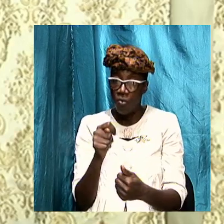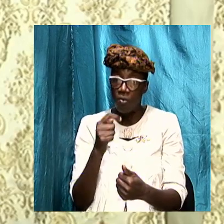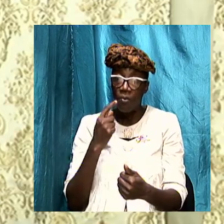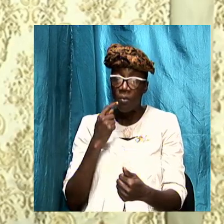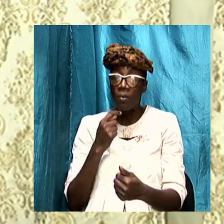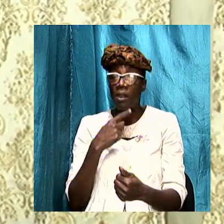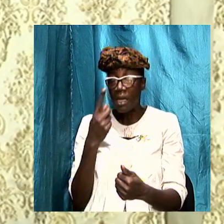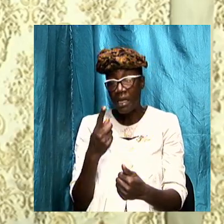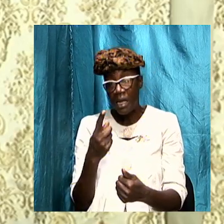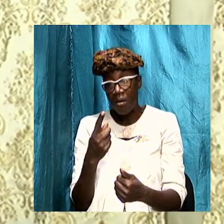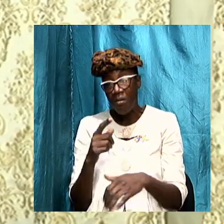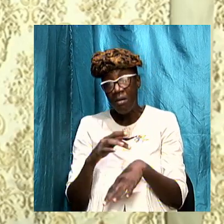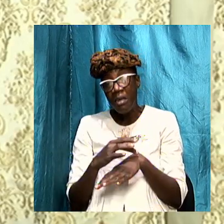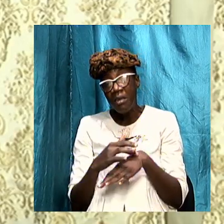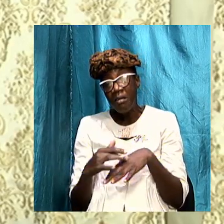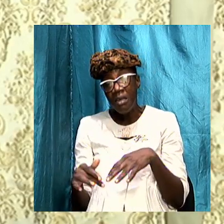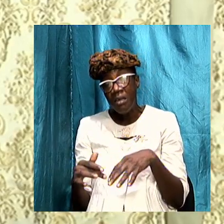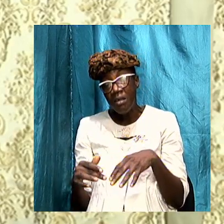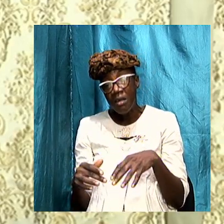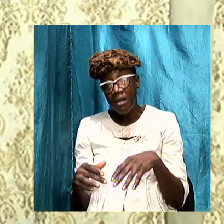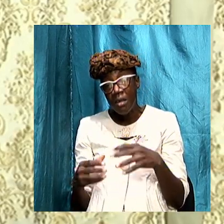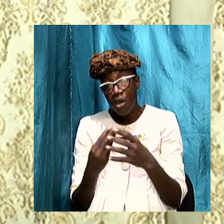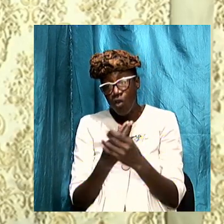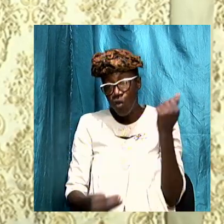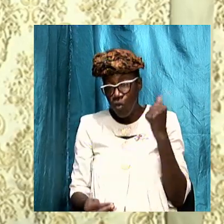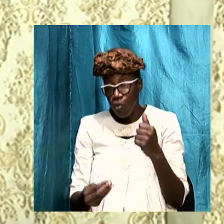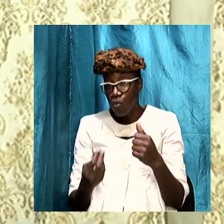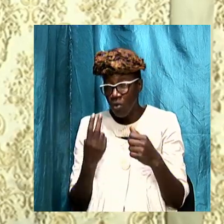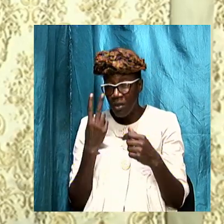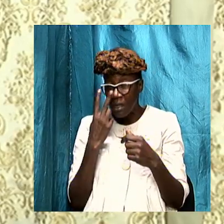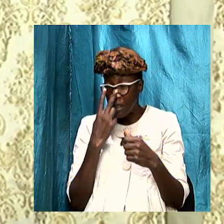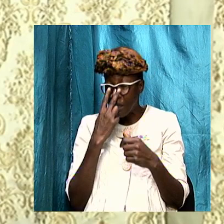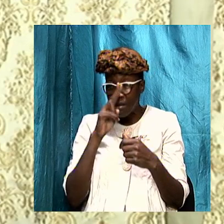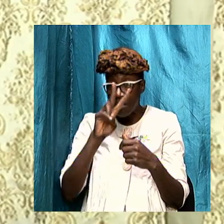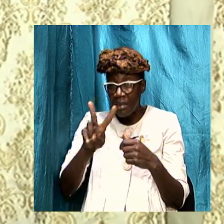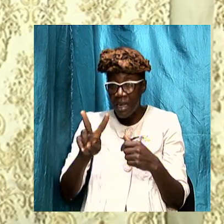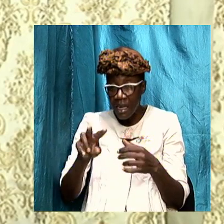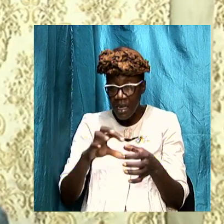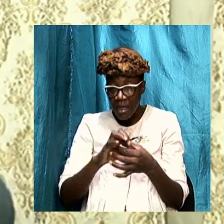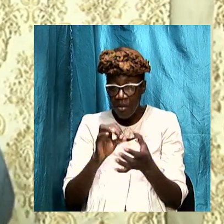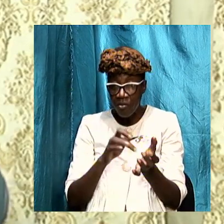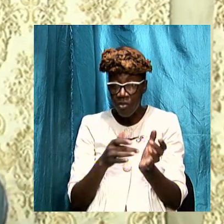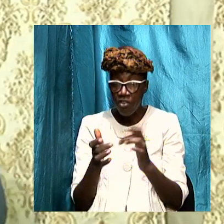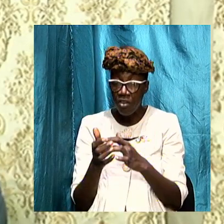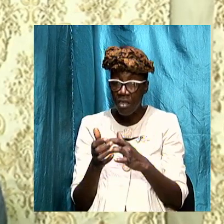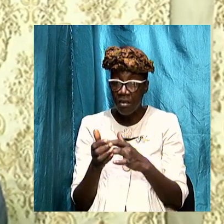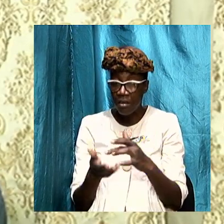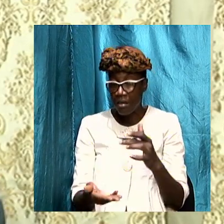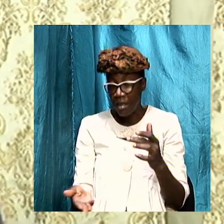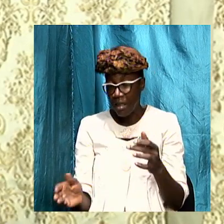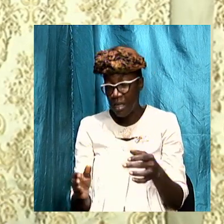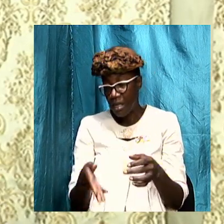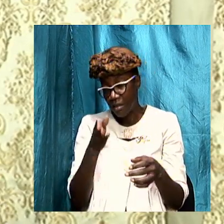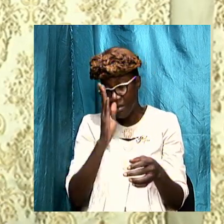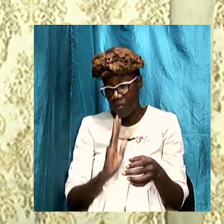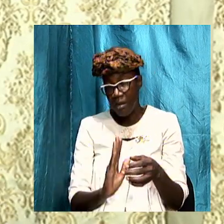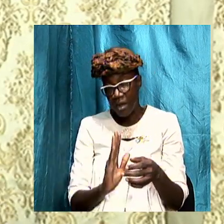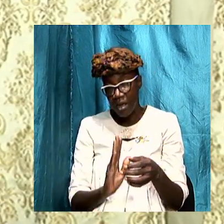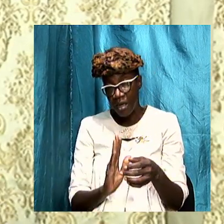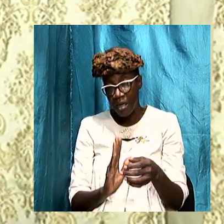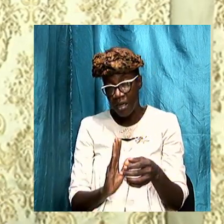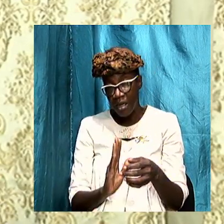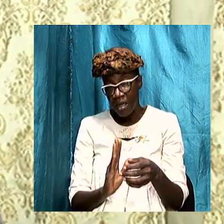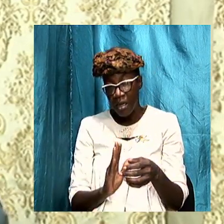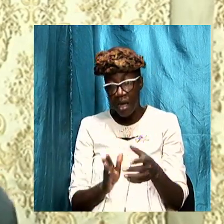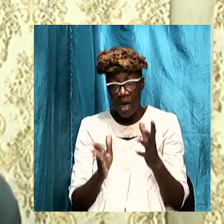sisters that it is easy for us to lose sight of Jesus and the things of God and